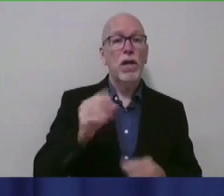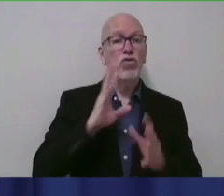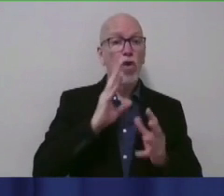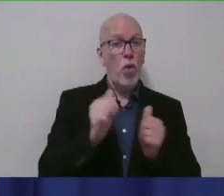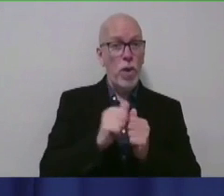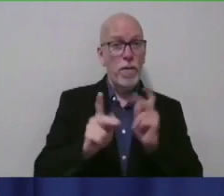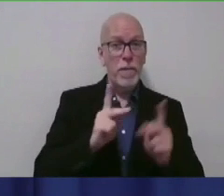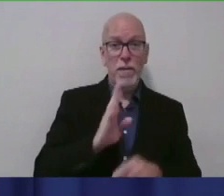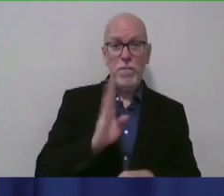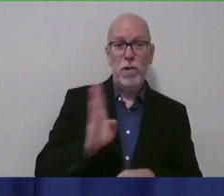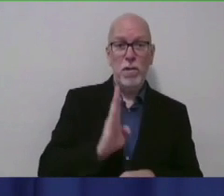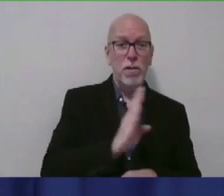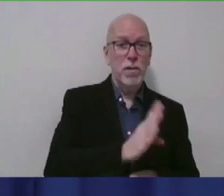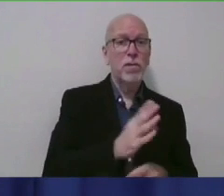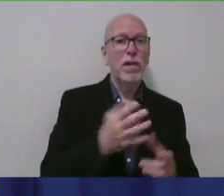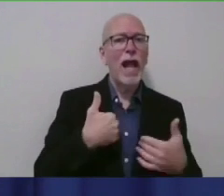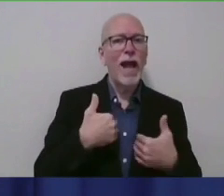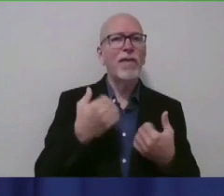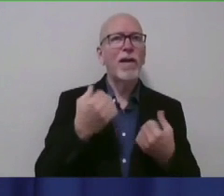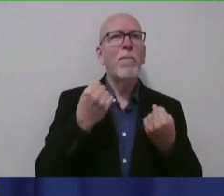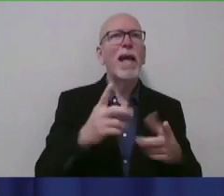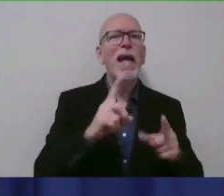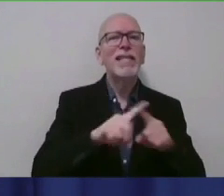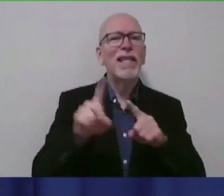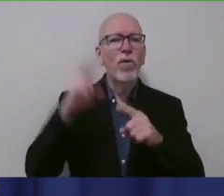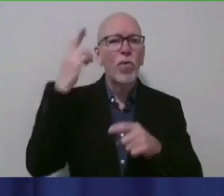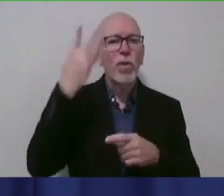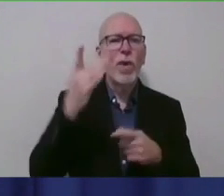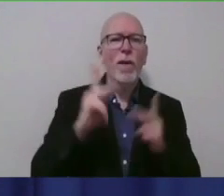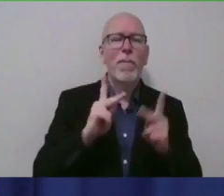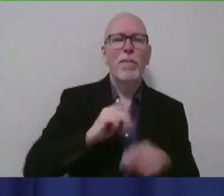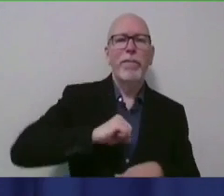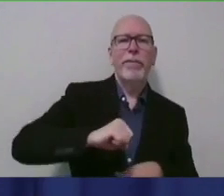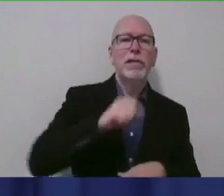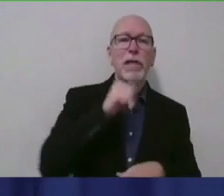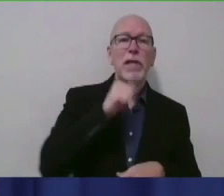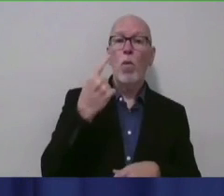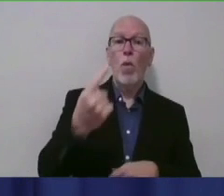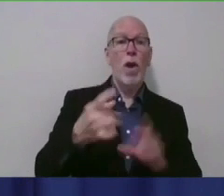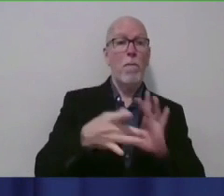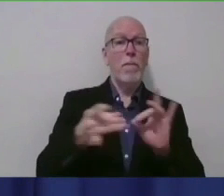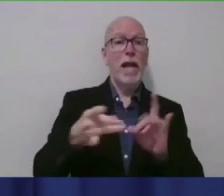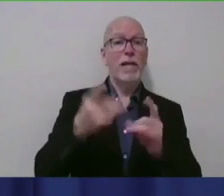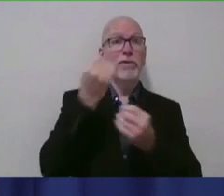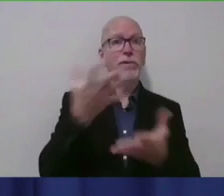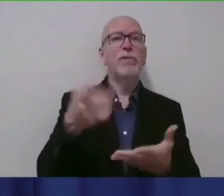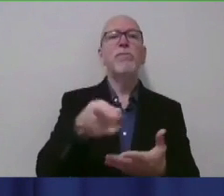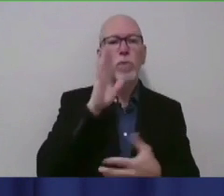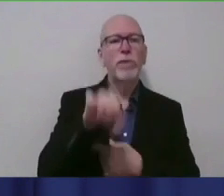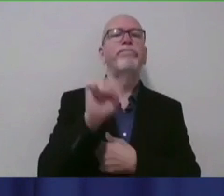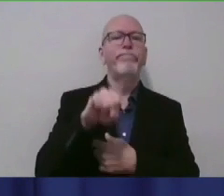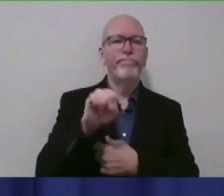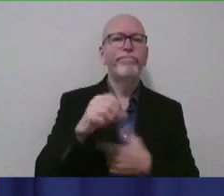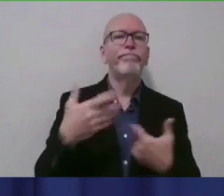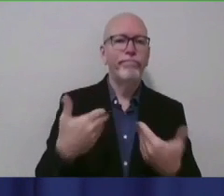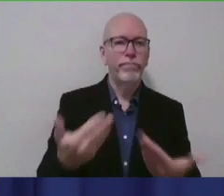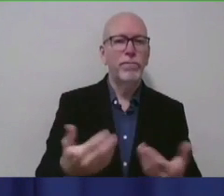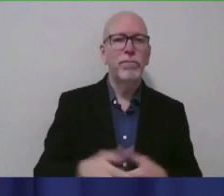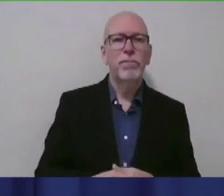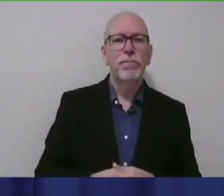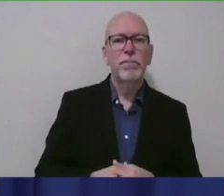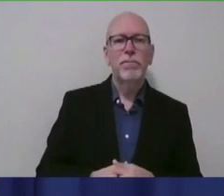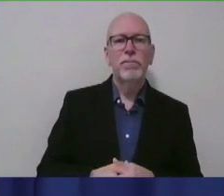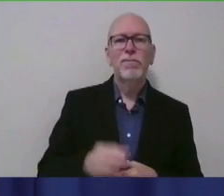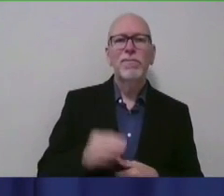lots of different reasons, so there's not really a kind of one-message-fits-all. And I think what Lindsay's saying is true. It's a person-by-person